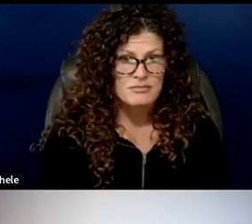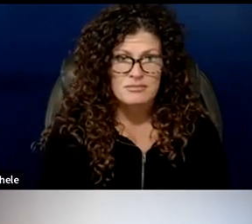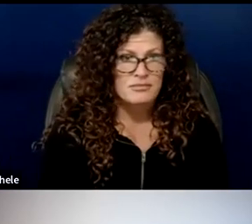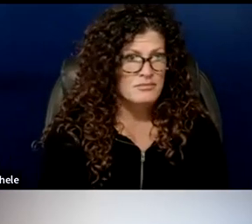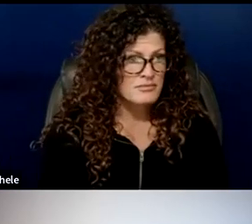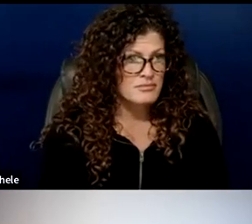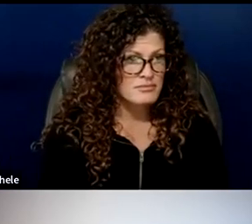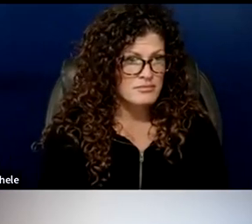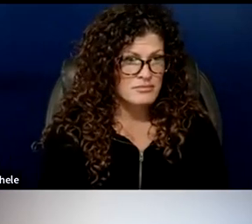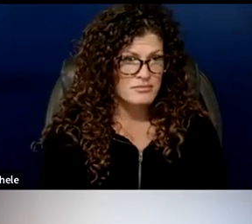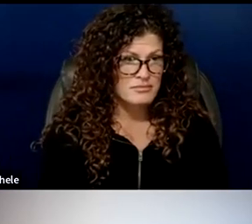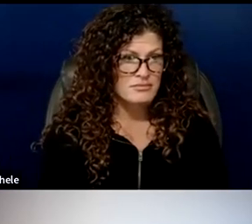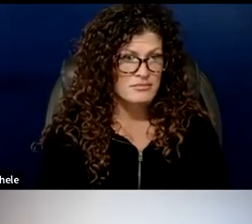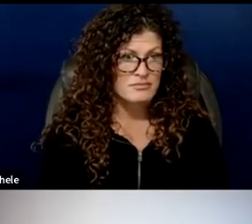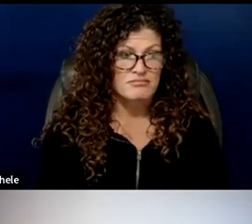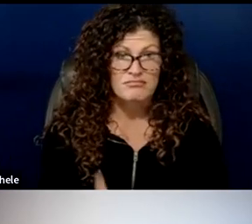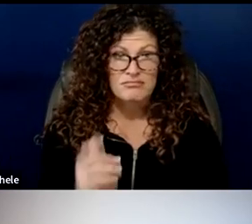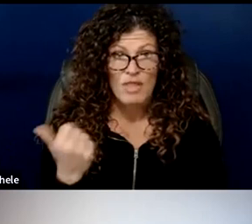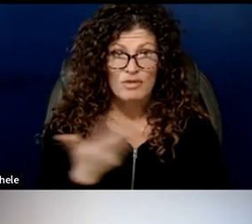to speak please raise your hand virtually